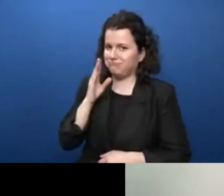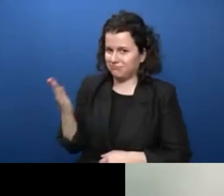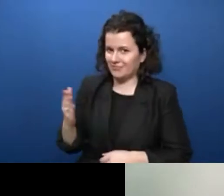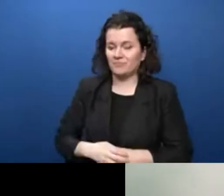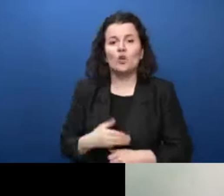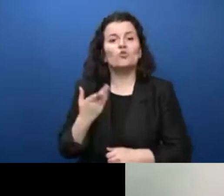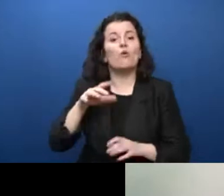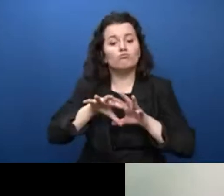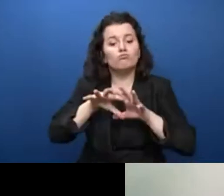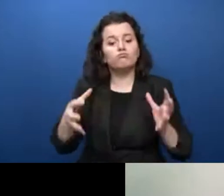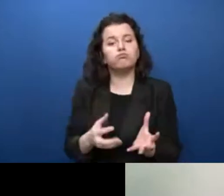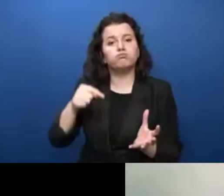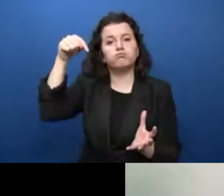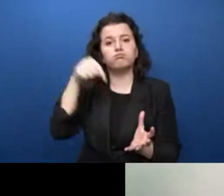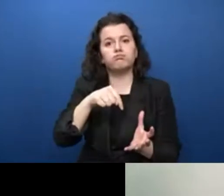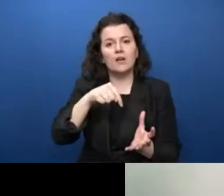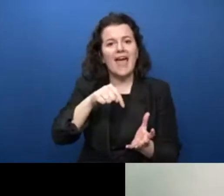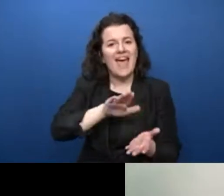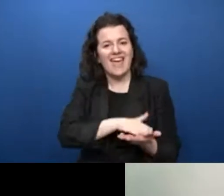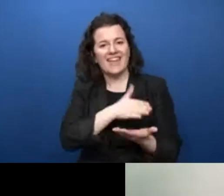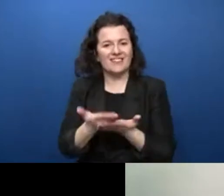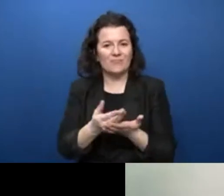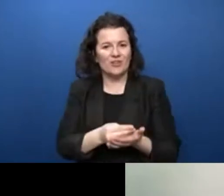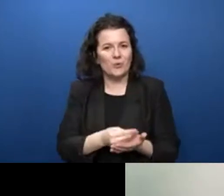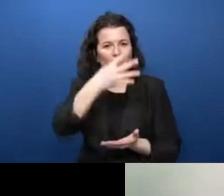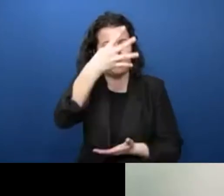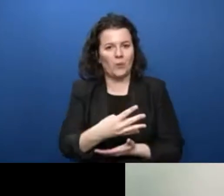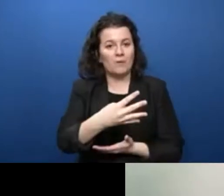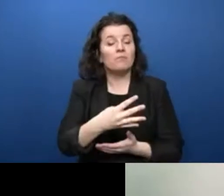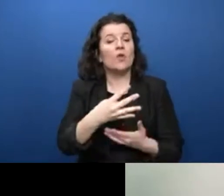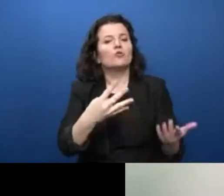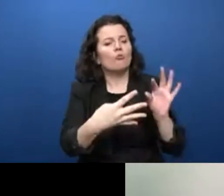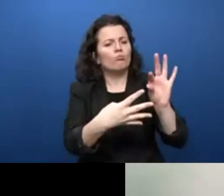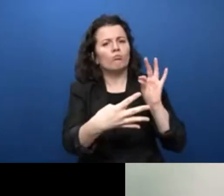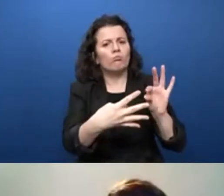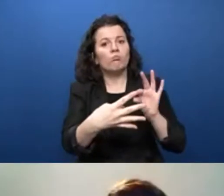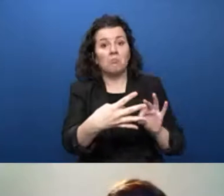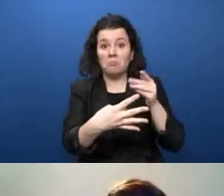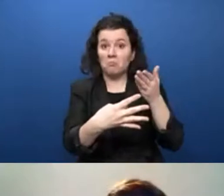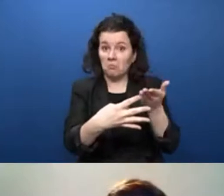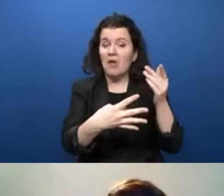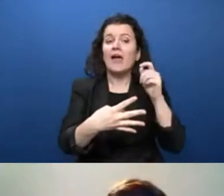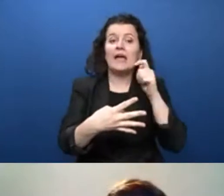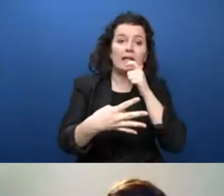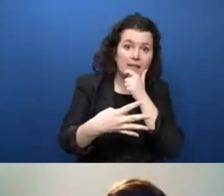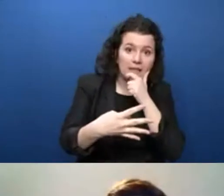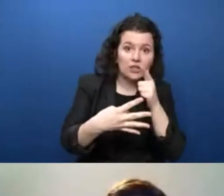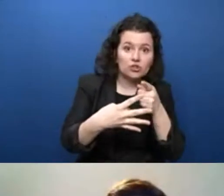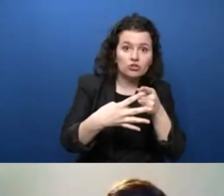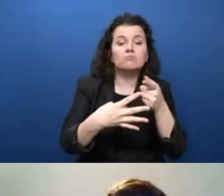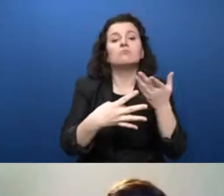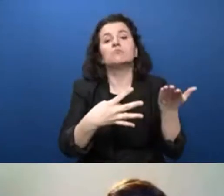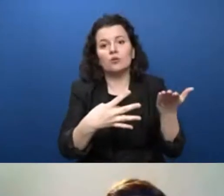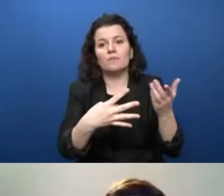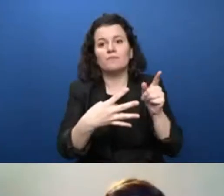is available, so you must switch to the English channel if you wish to continue listening to the session in English, and you'll see